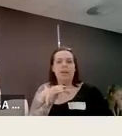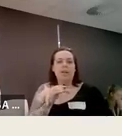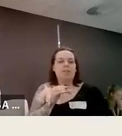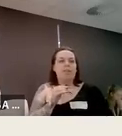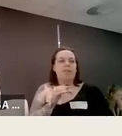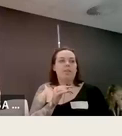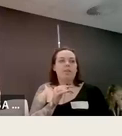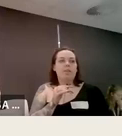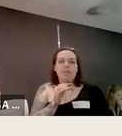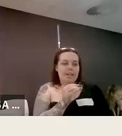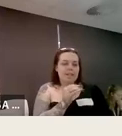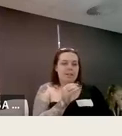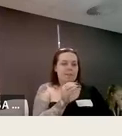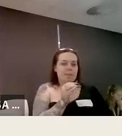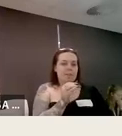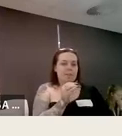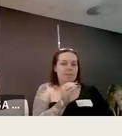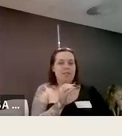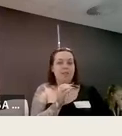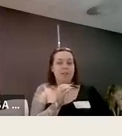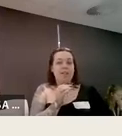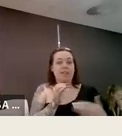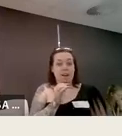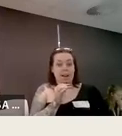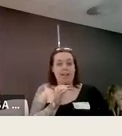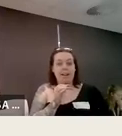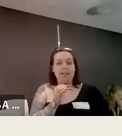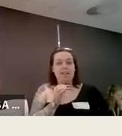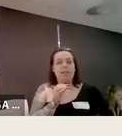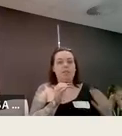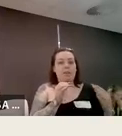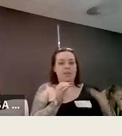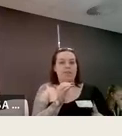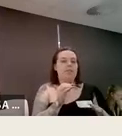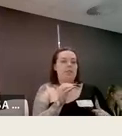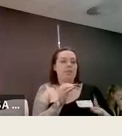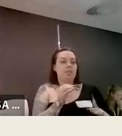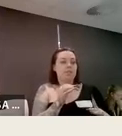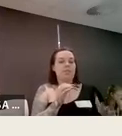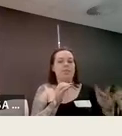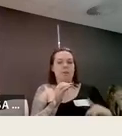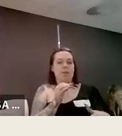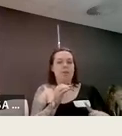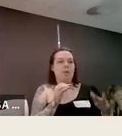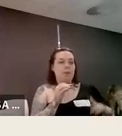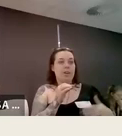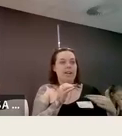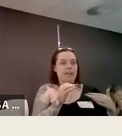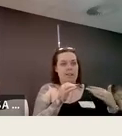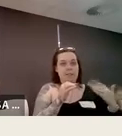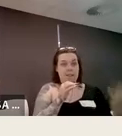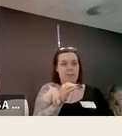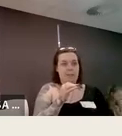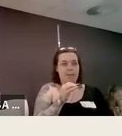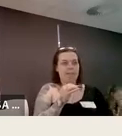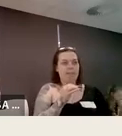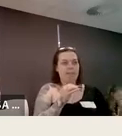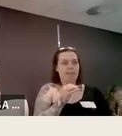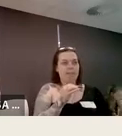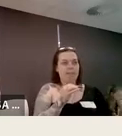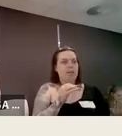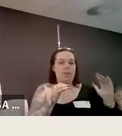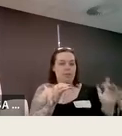campus as well so the tertiary education commission actually created a guideline for institutions to follow when creating their